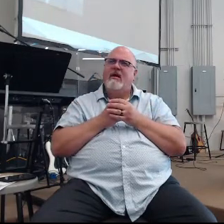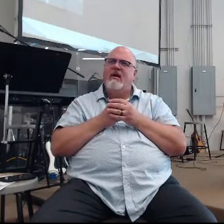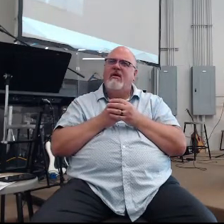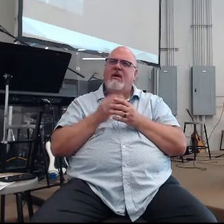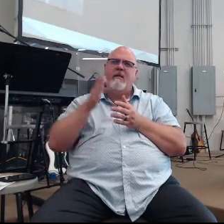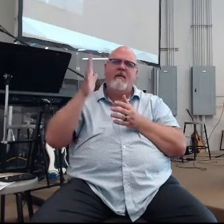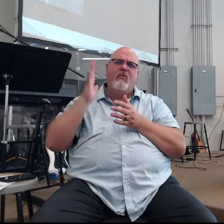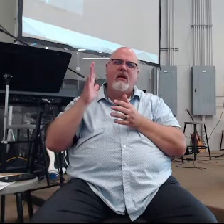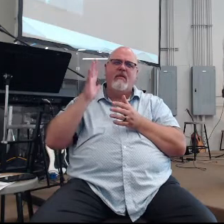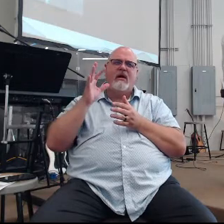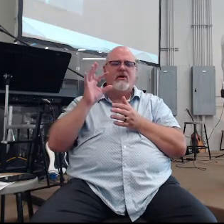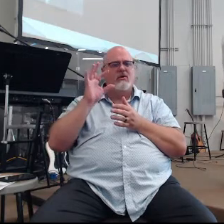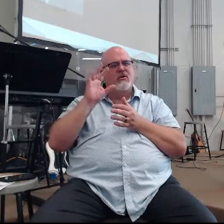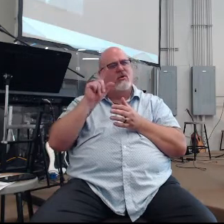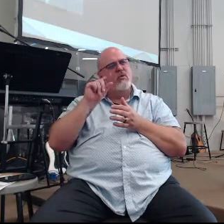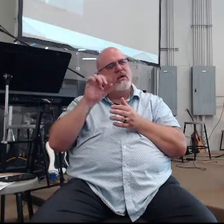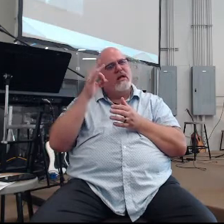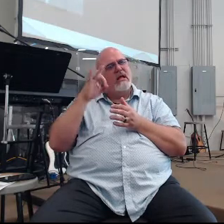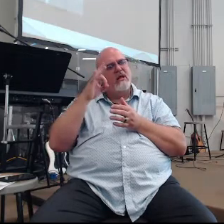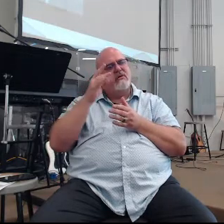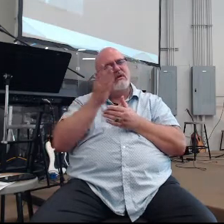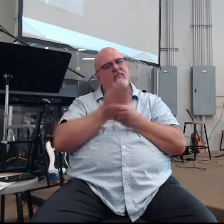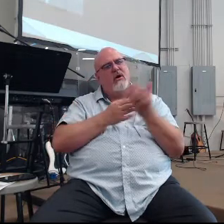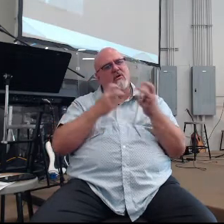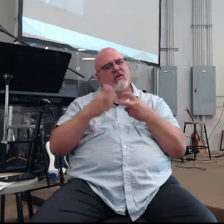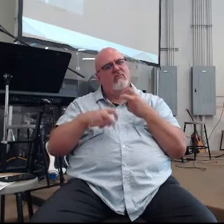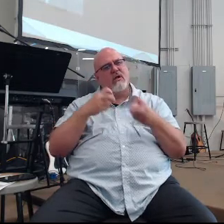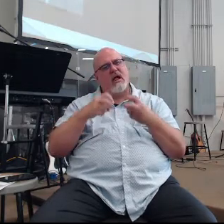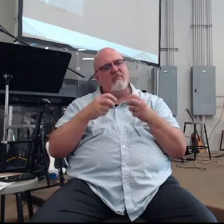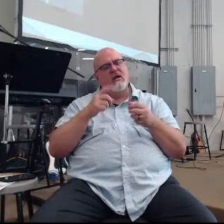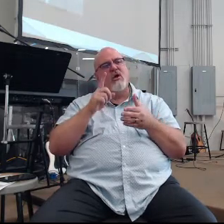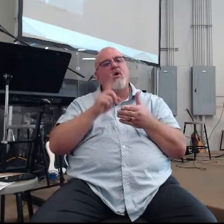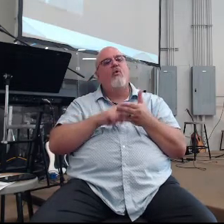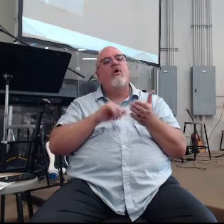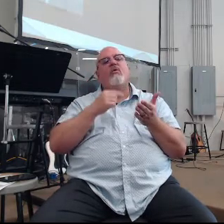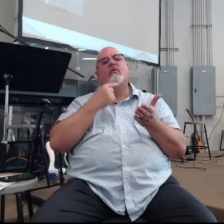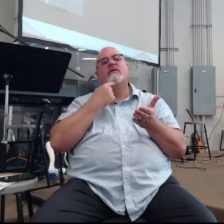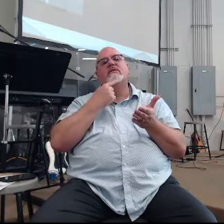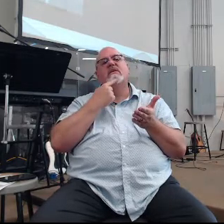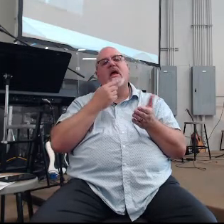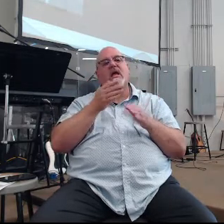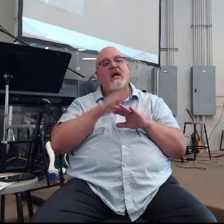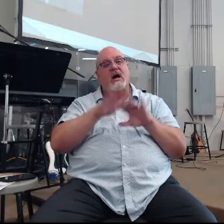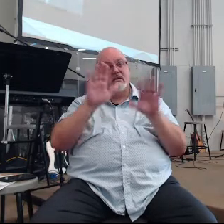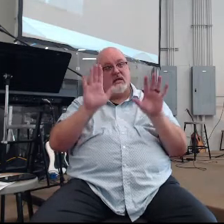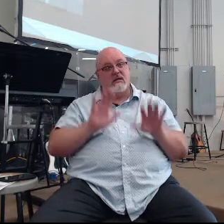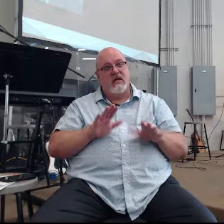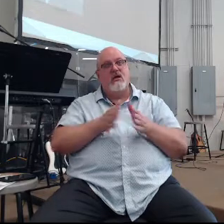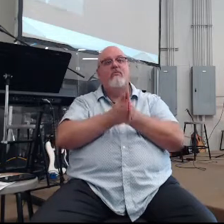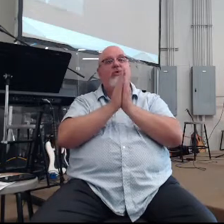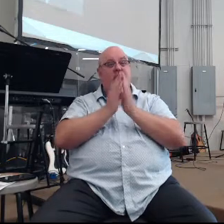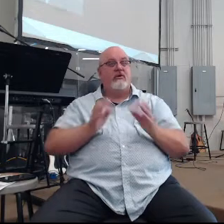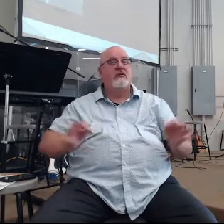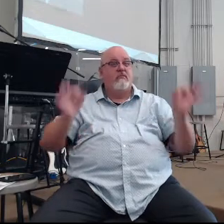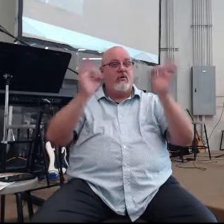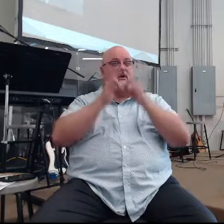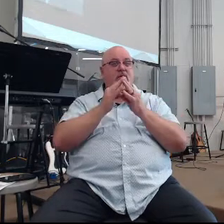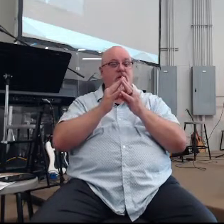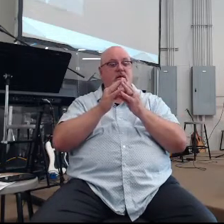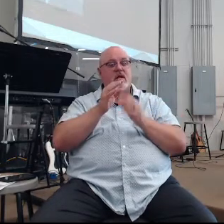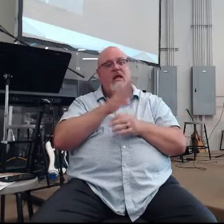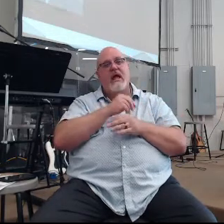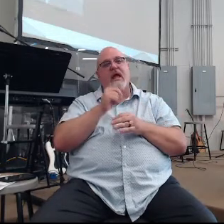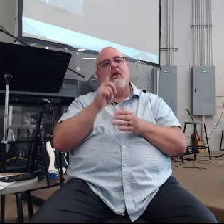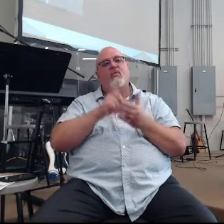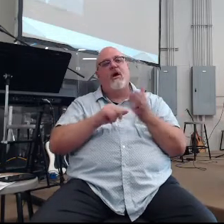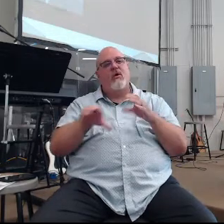it was back in 2018, was part of our problem was what we're saying on Sundays. Prayer is important. And what